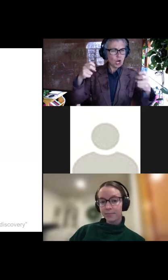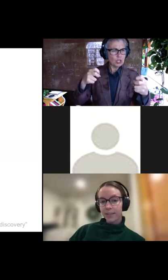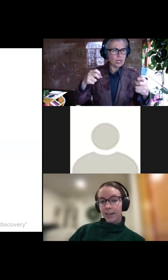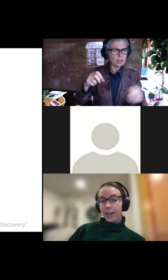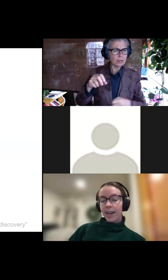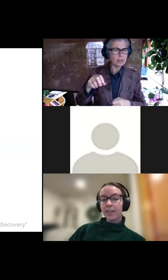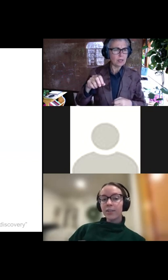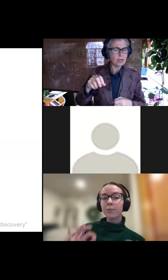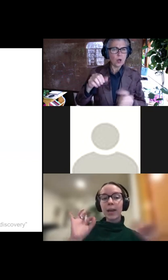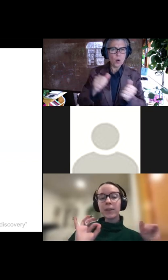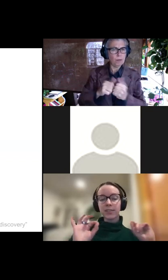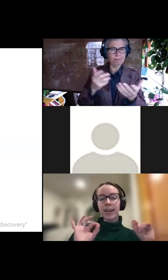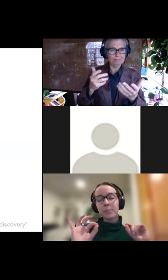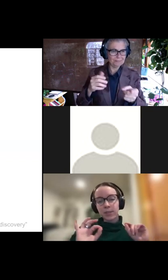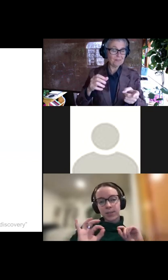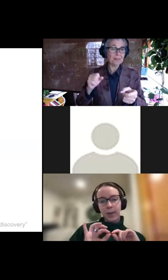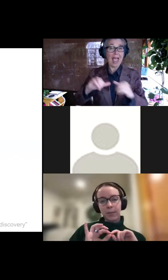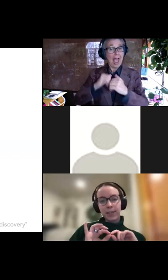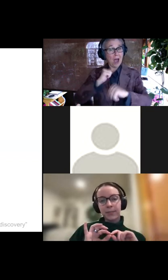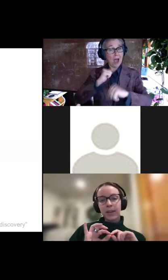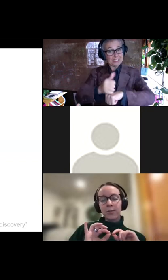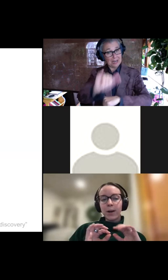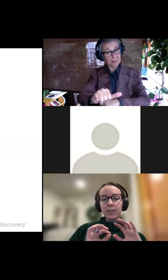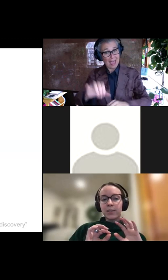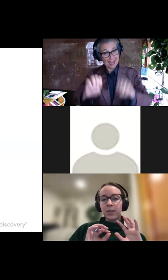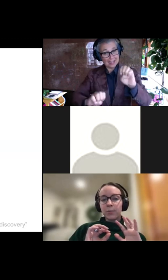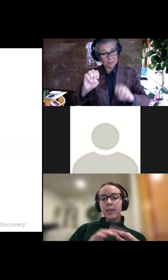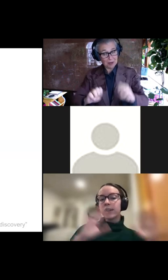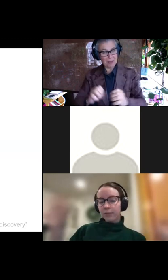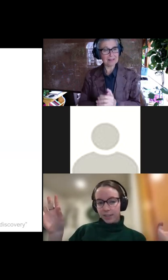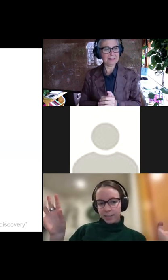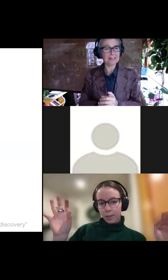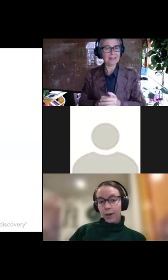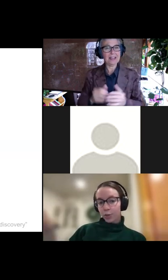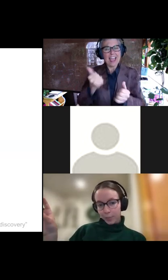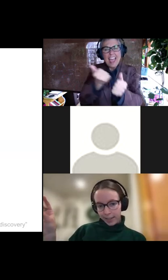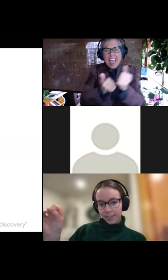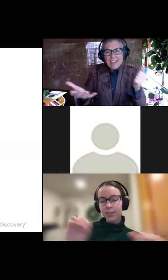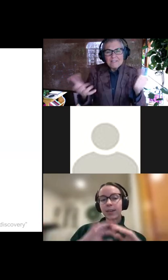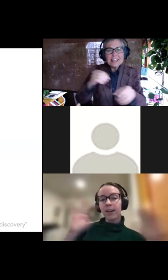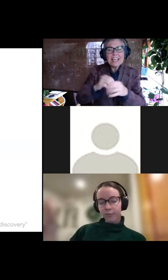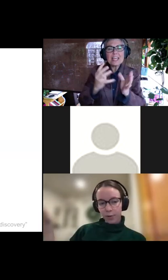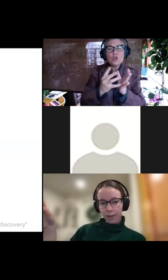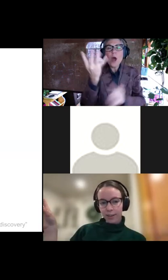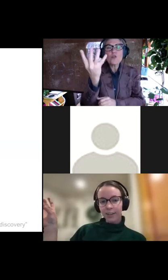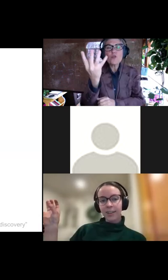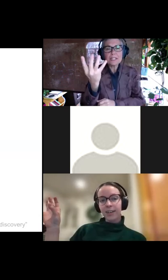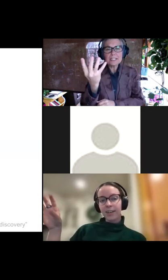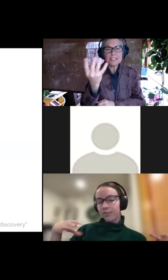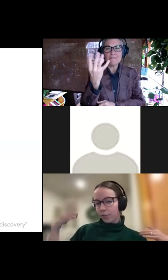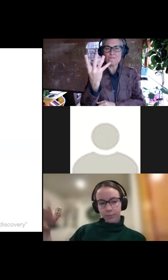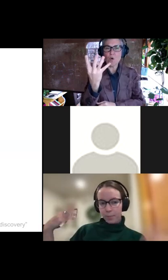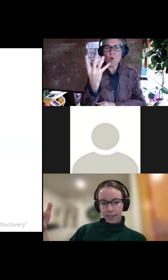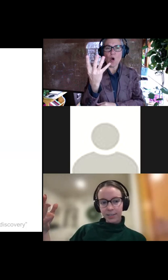acid. And the way we set up this experiment was we did everything in quadruplicate. So we have four,